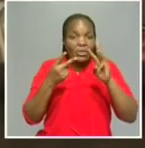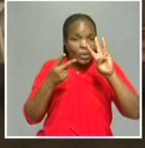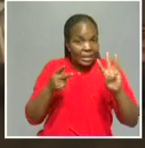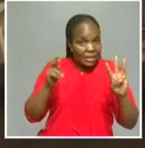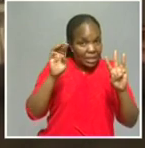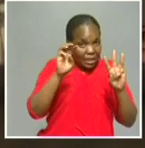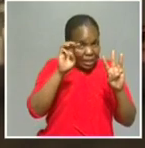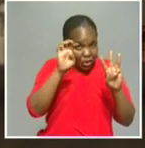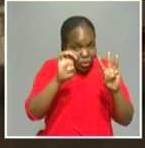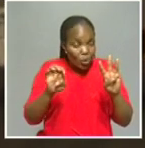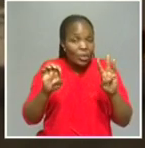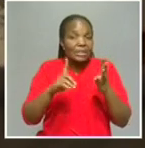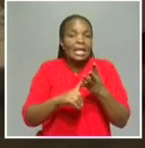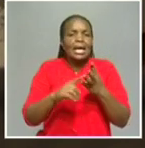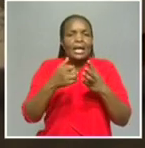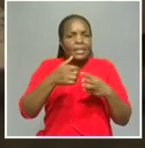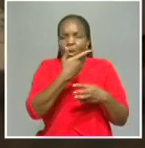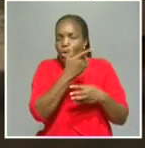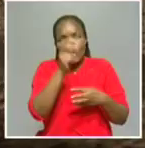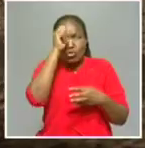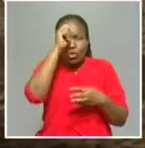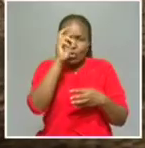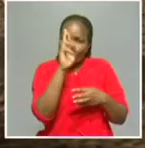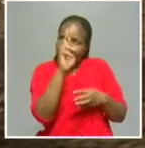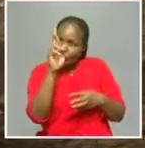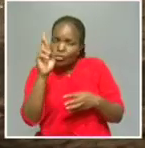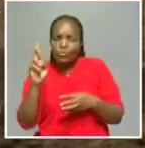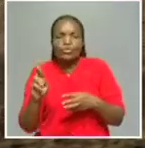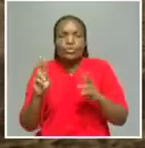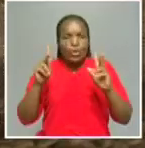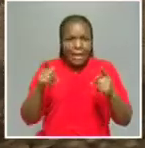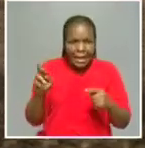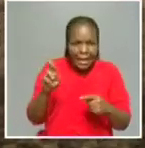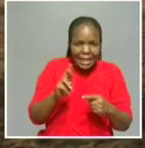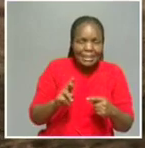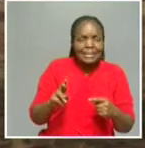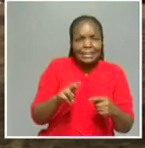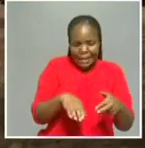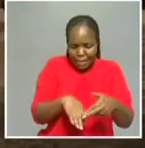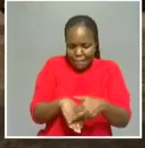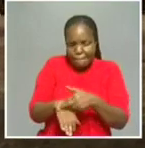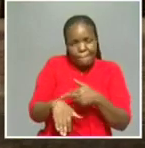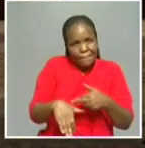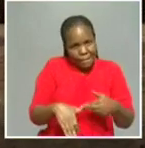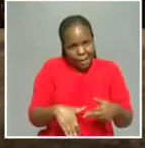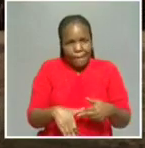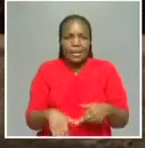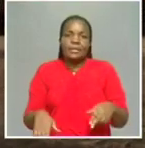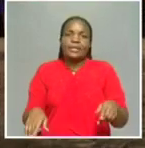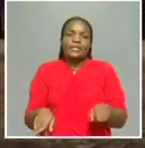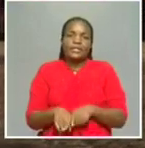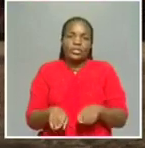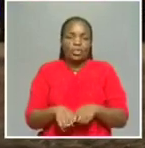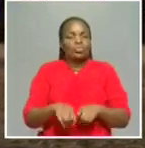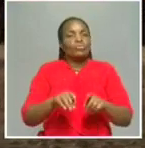Rongo and Guena, Omsati, Karras. So all the deployments were made, including our tourist area,